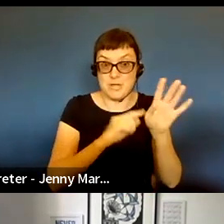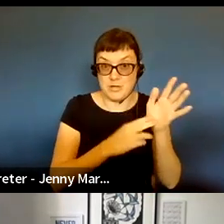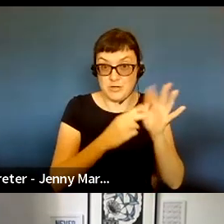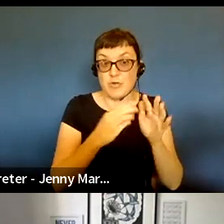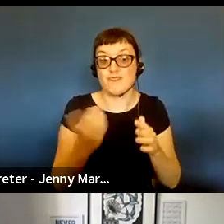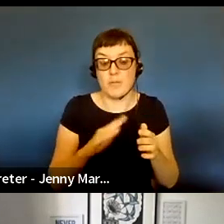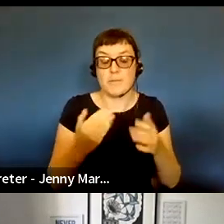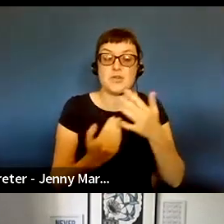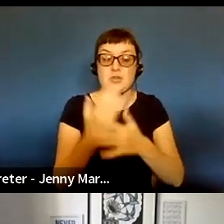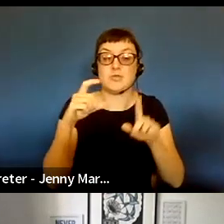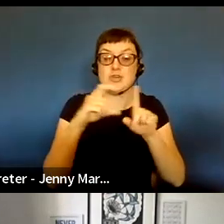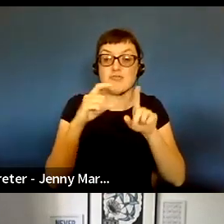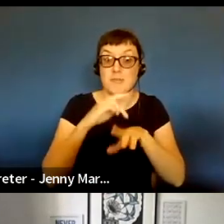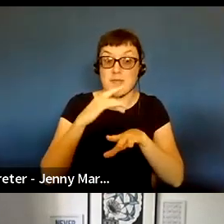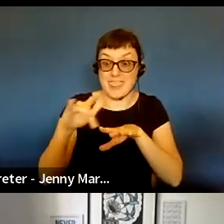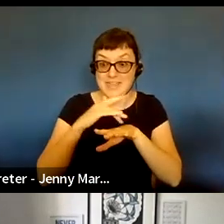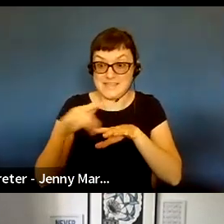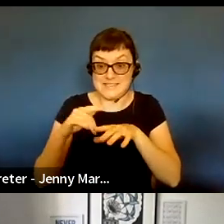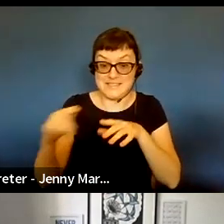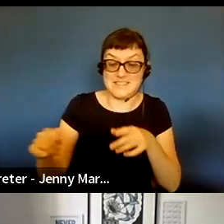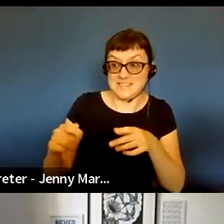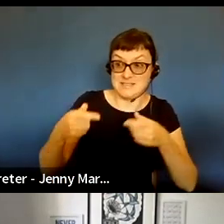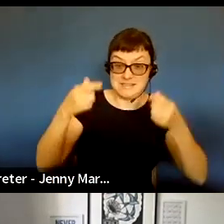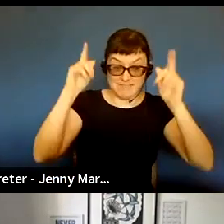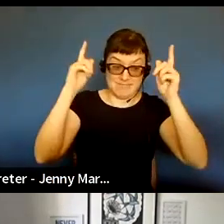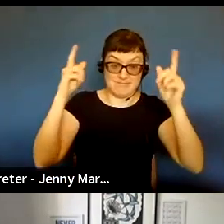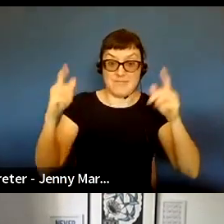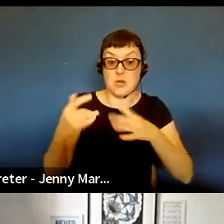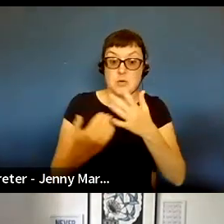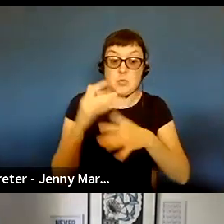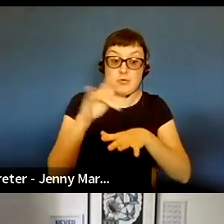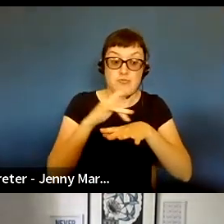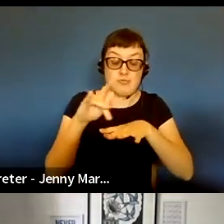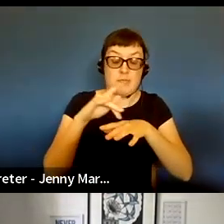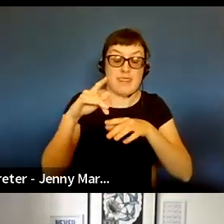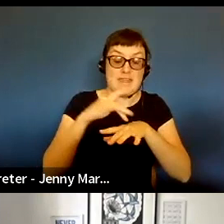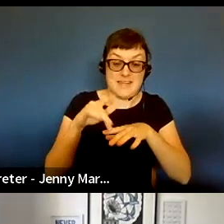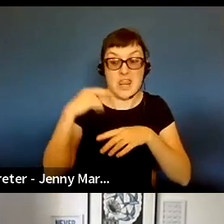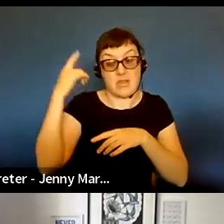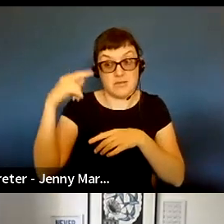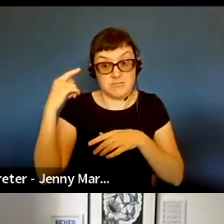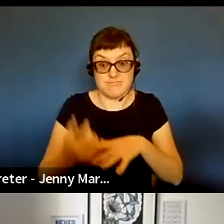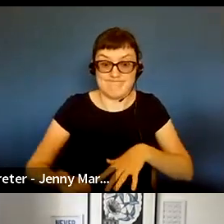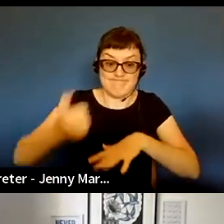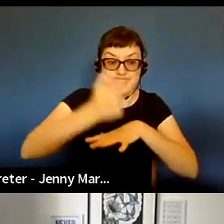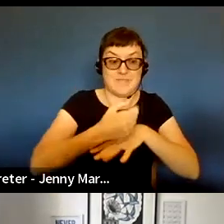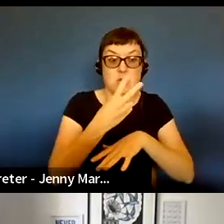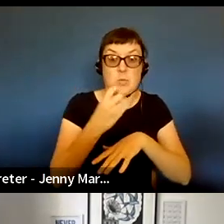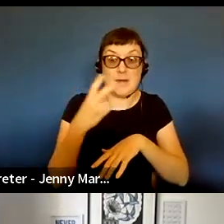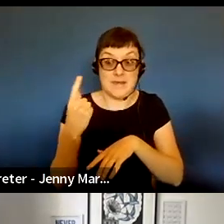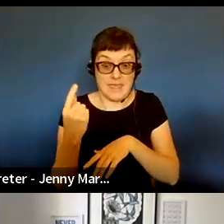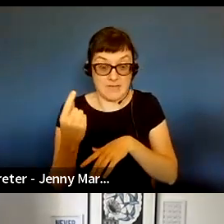Artistic Director and CEO of New Diorama Theatre in London. In 2011, he founded a completely new type of theatre, a